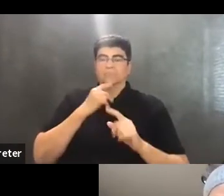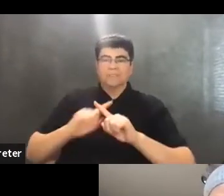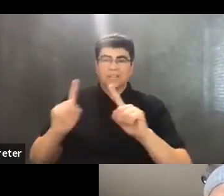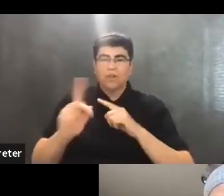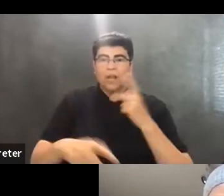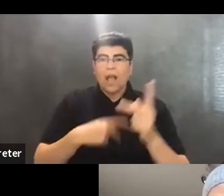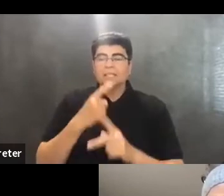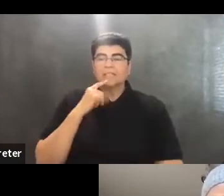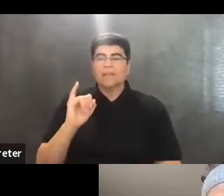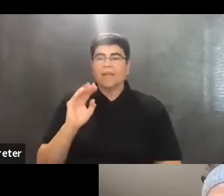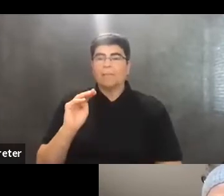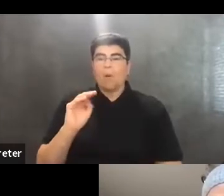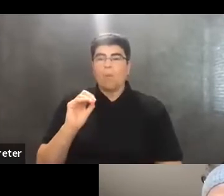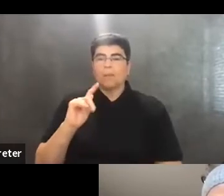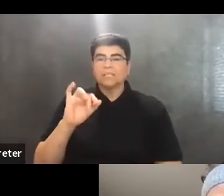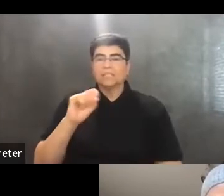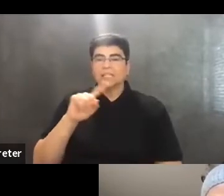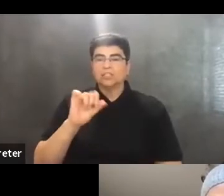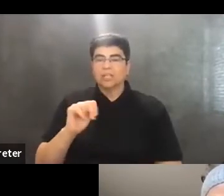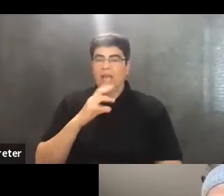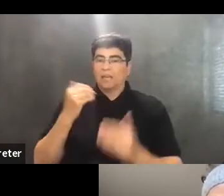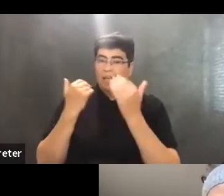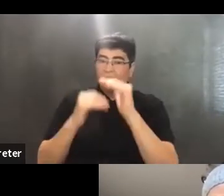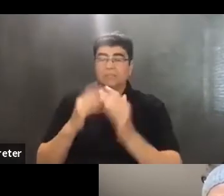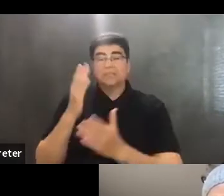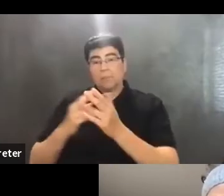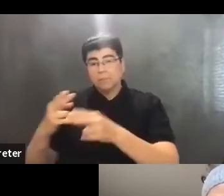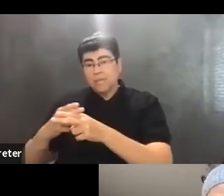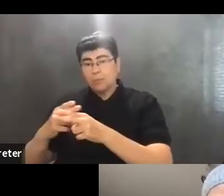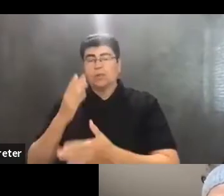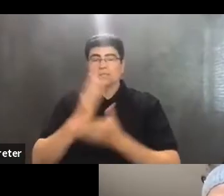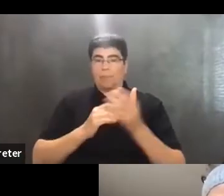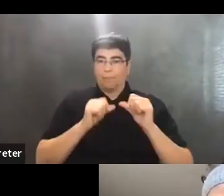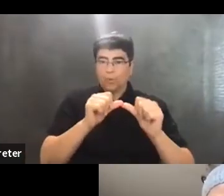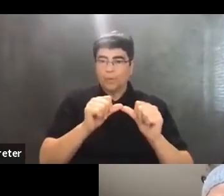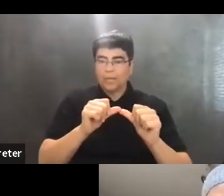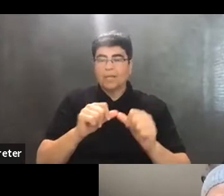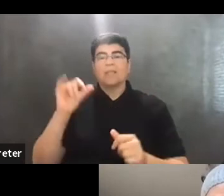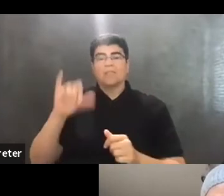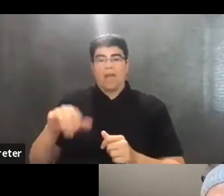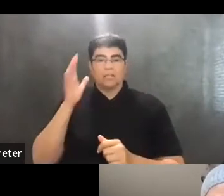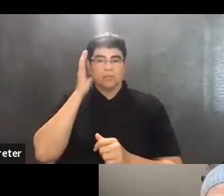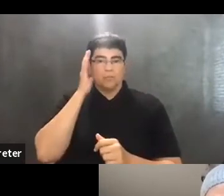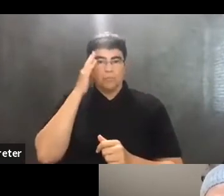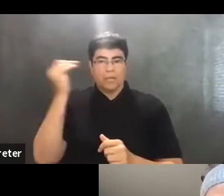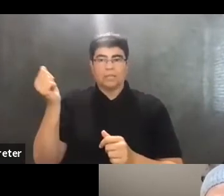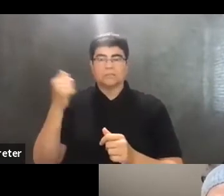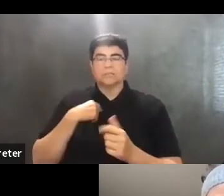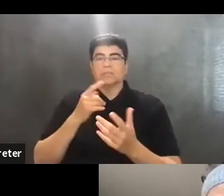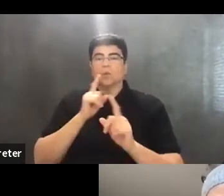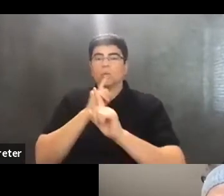immobilization and confinement, some temporary, some permanent, is coming in response to really the